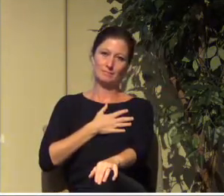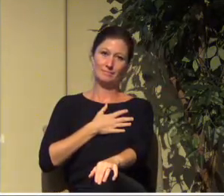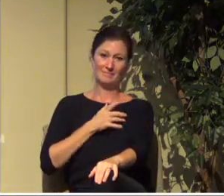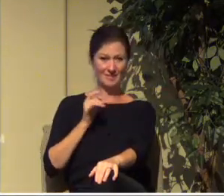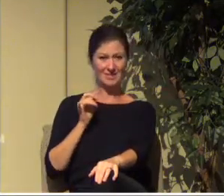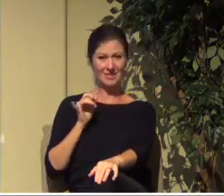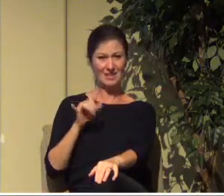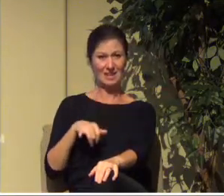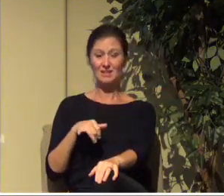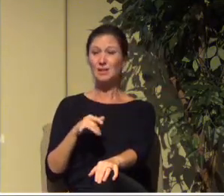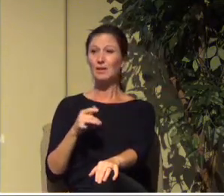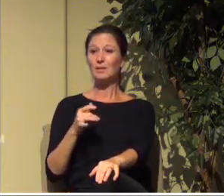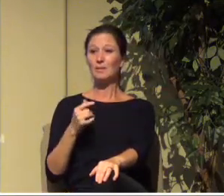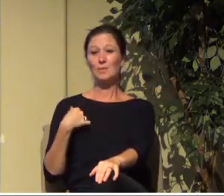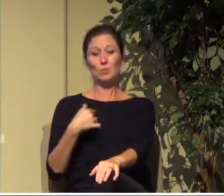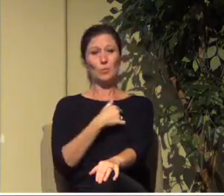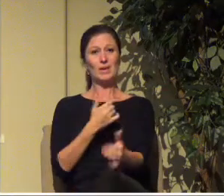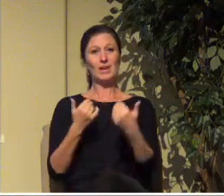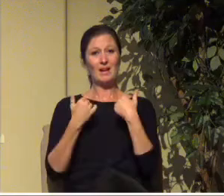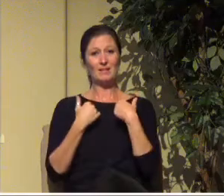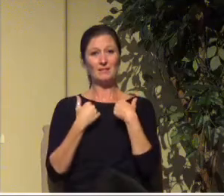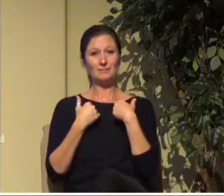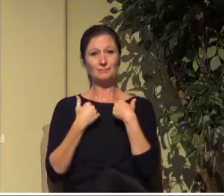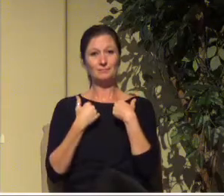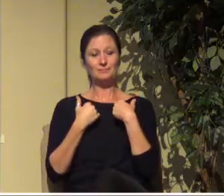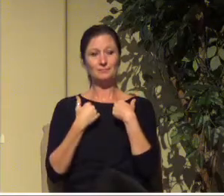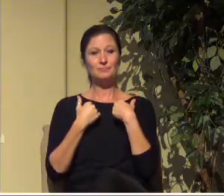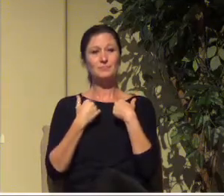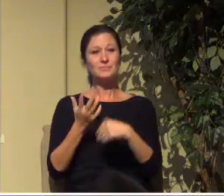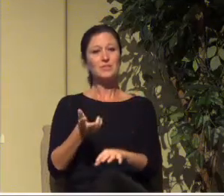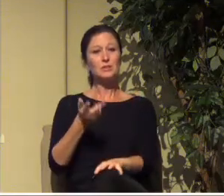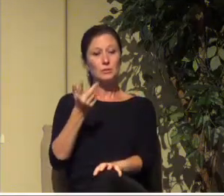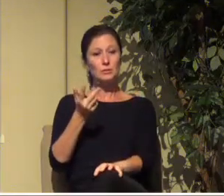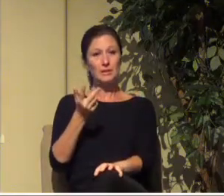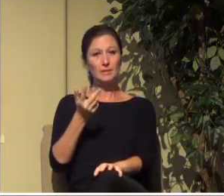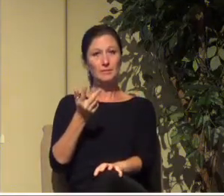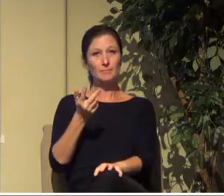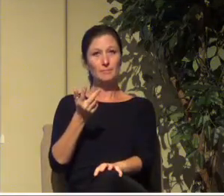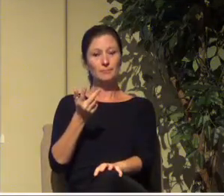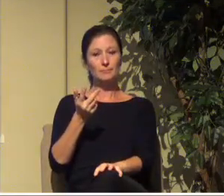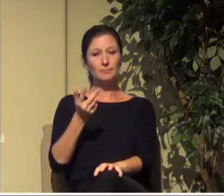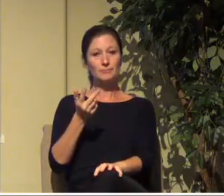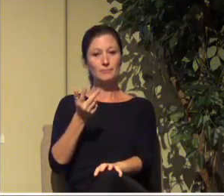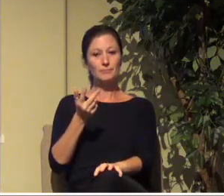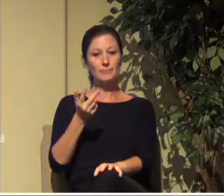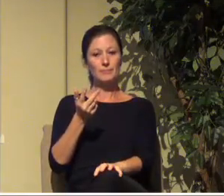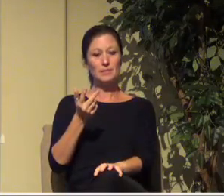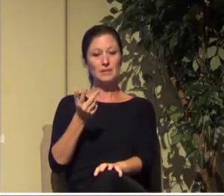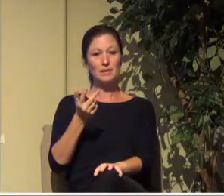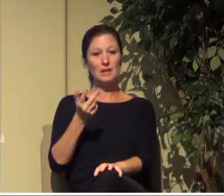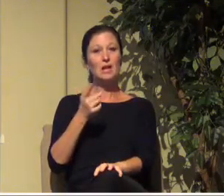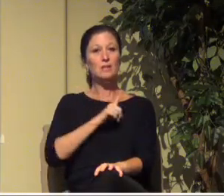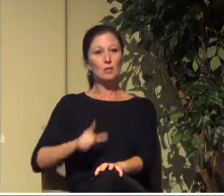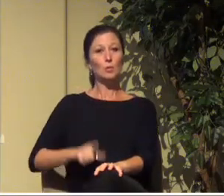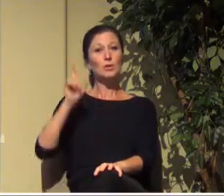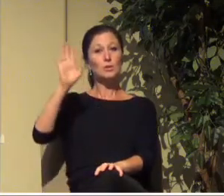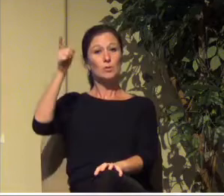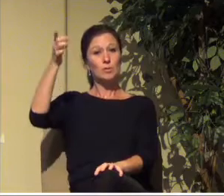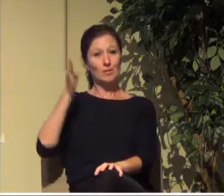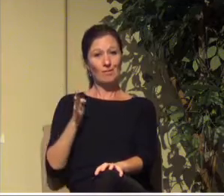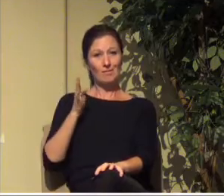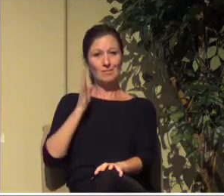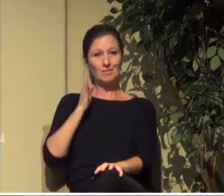Zephaniah 3. The Lord your God is with you. He is mighty to save. He will take great delight in you.